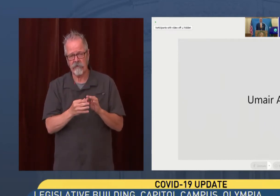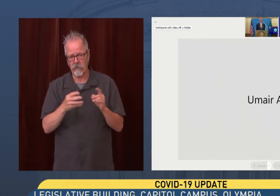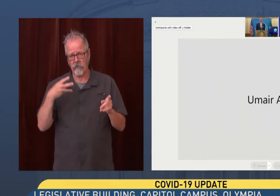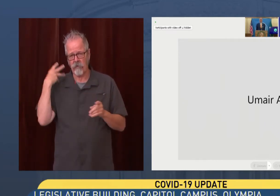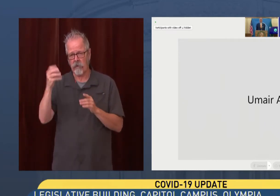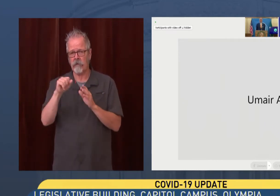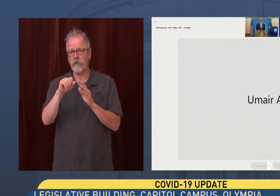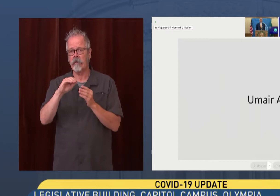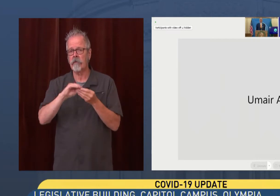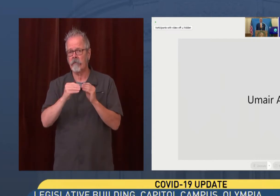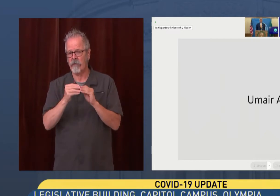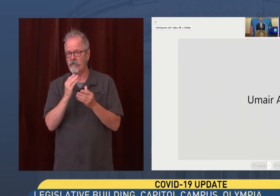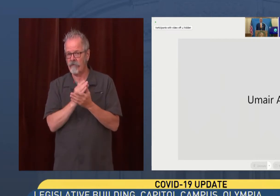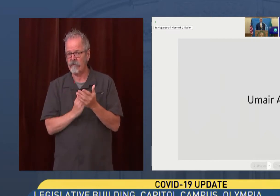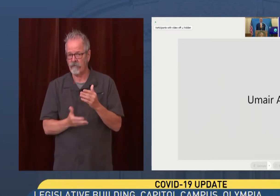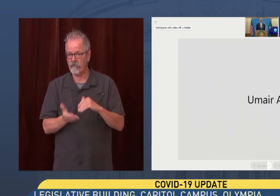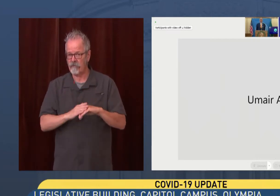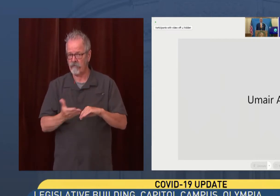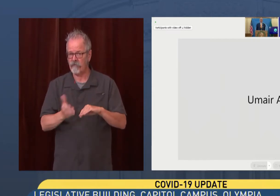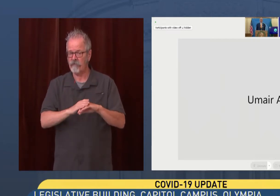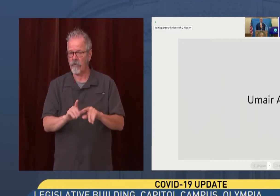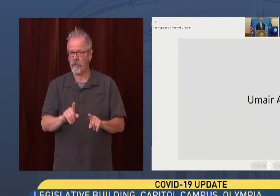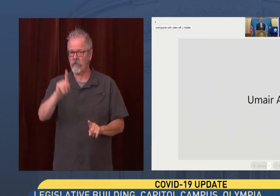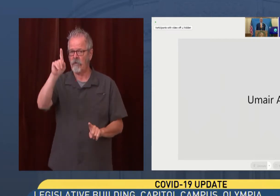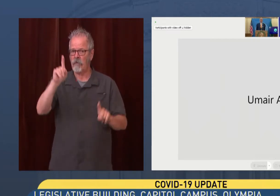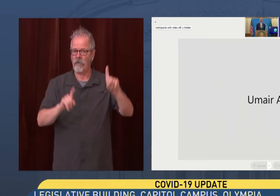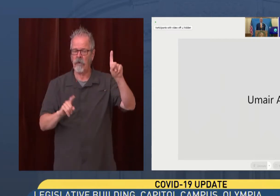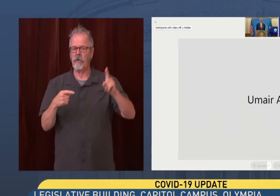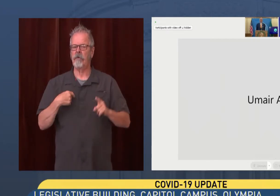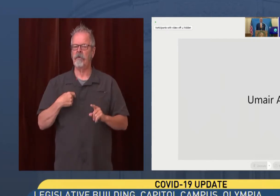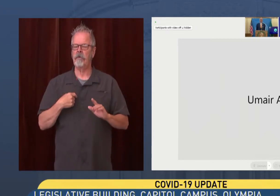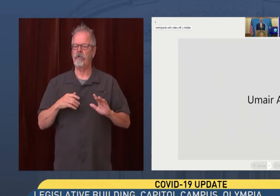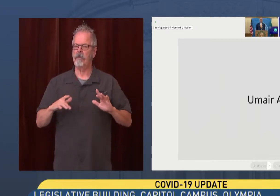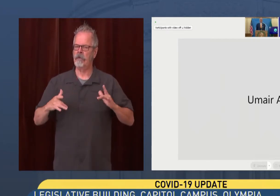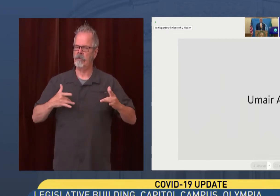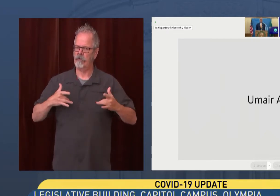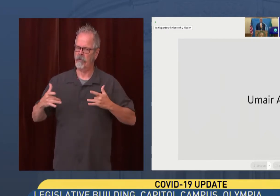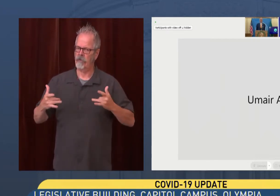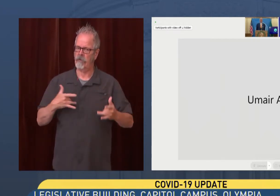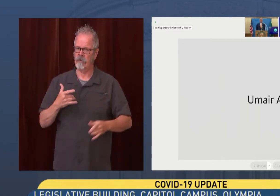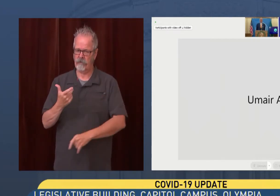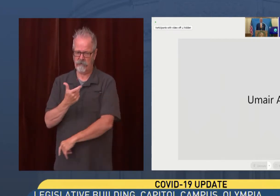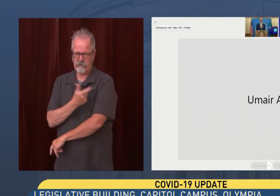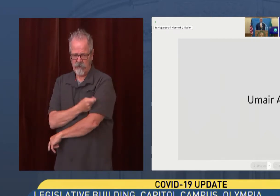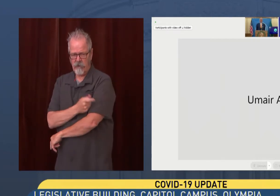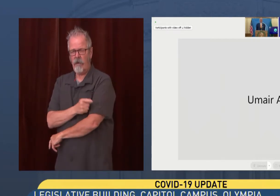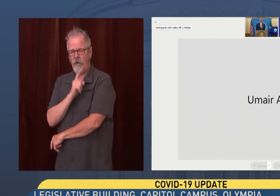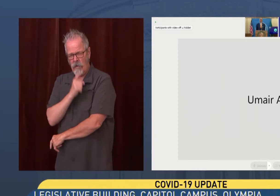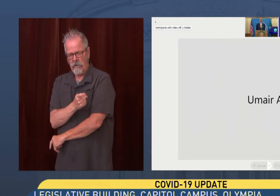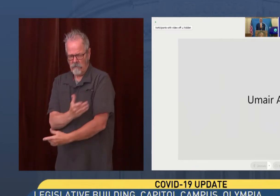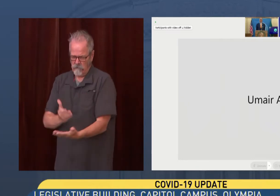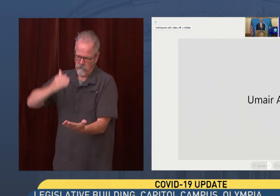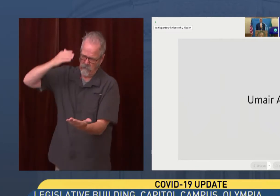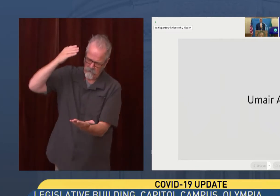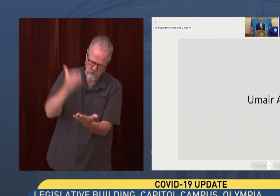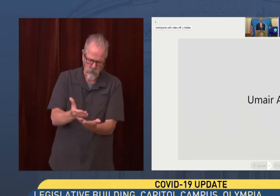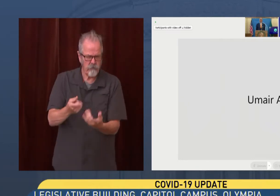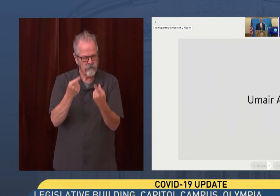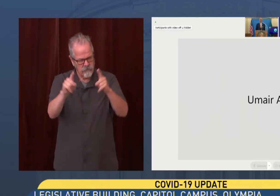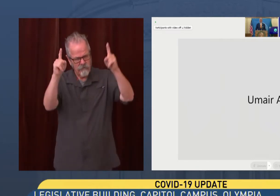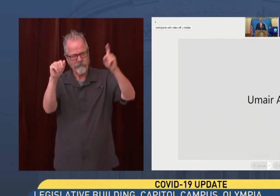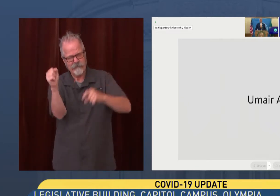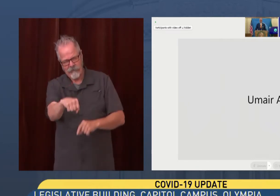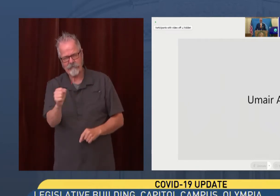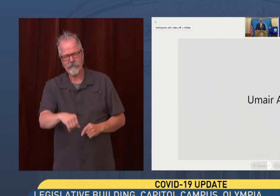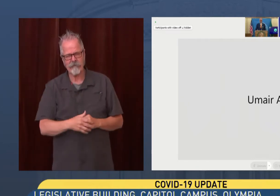concern all of us. We know that vaccines work. We also know that masks work. We know together they help